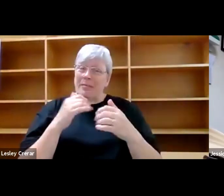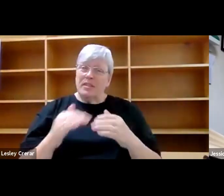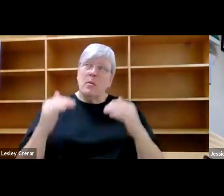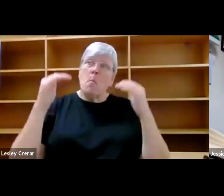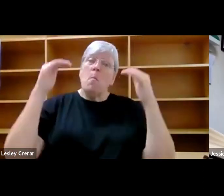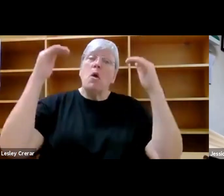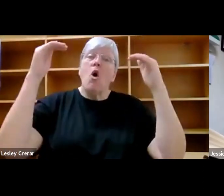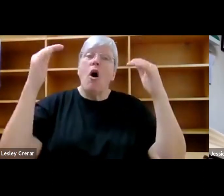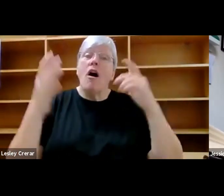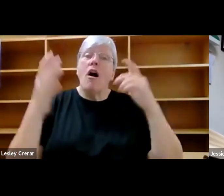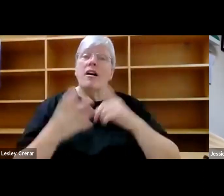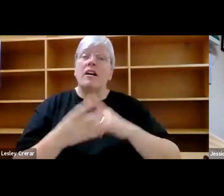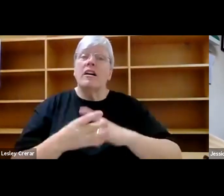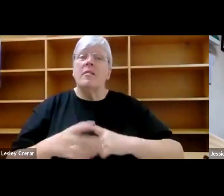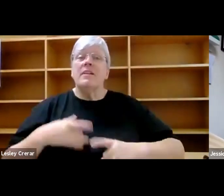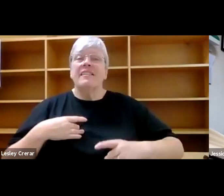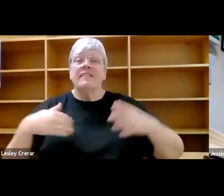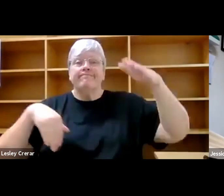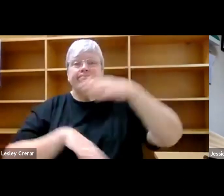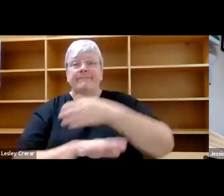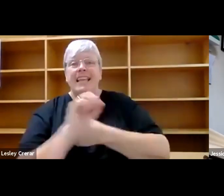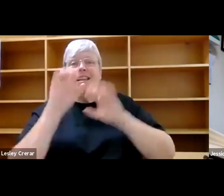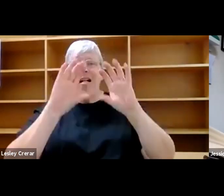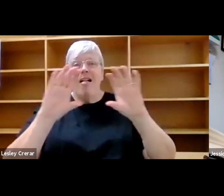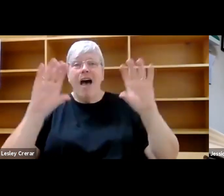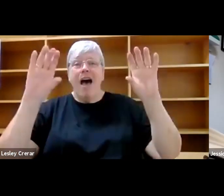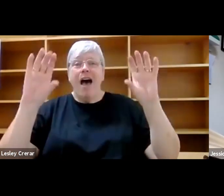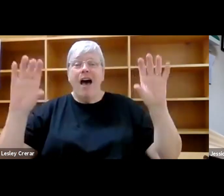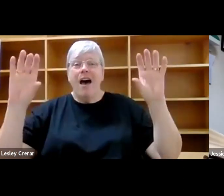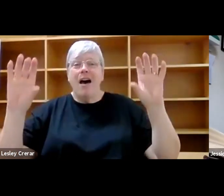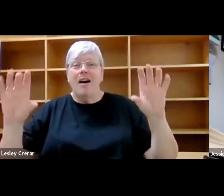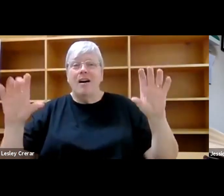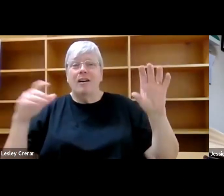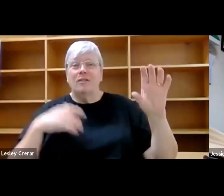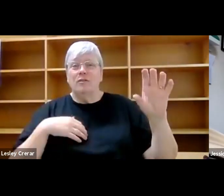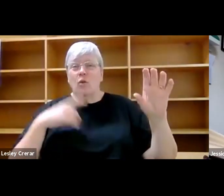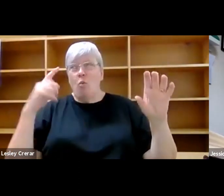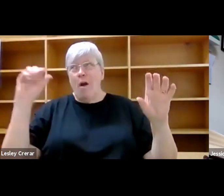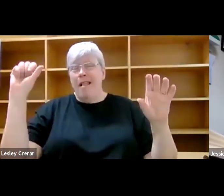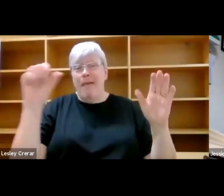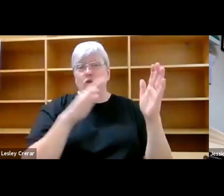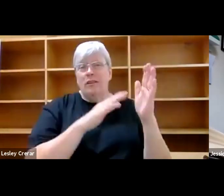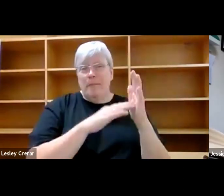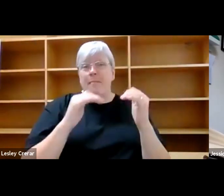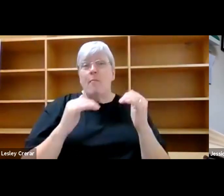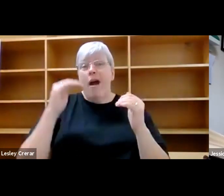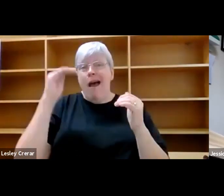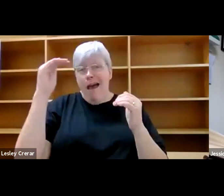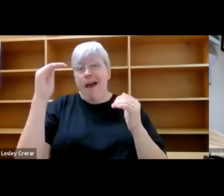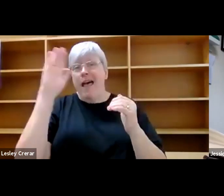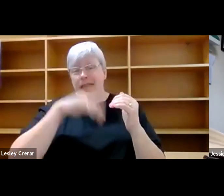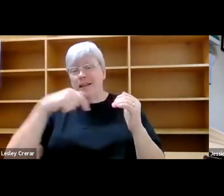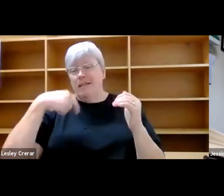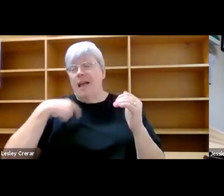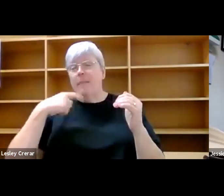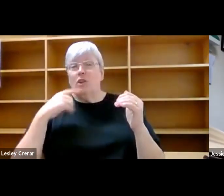I found myself in cloud. The tree line here is a good 1,000 metres higher than on the European mountains I've grown used to, up